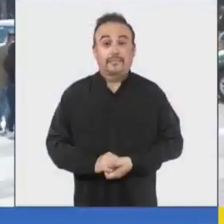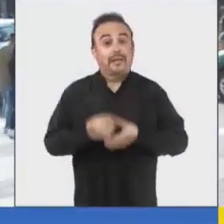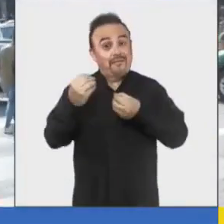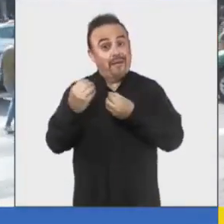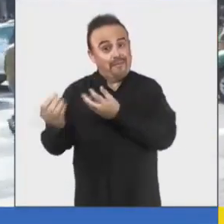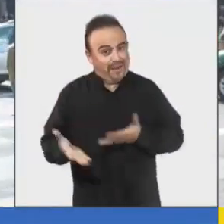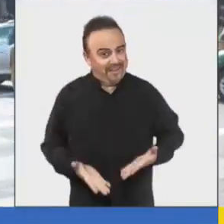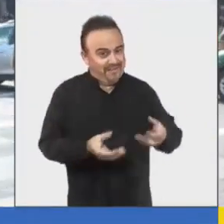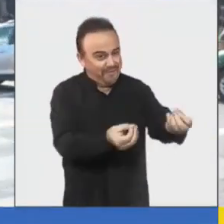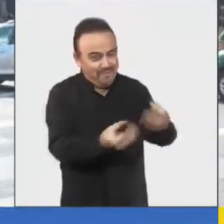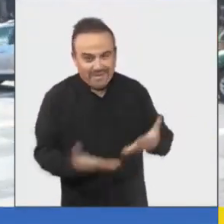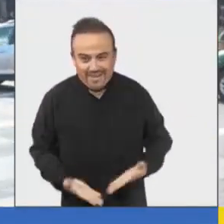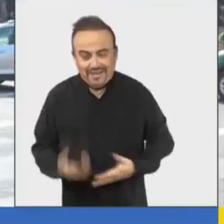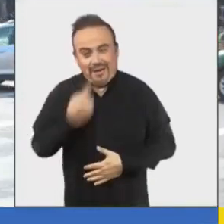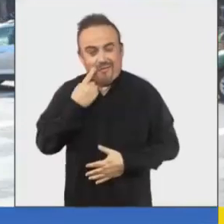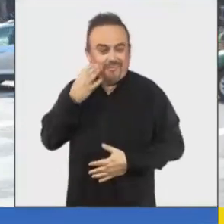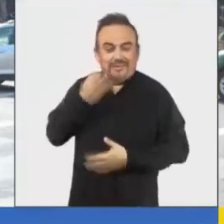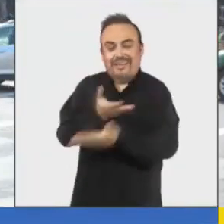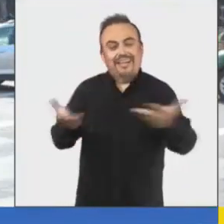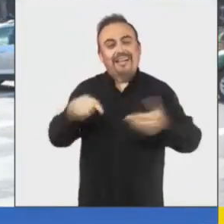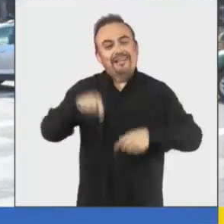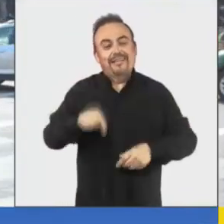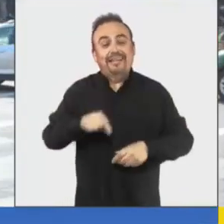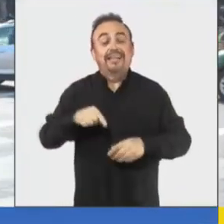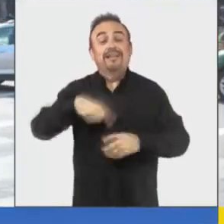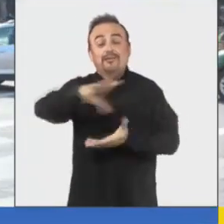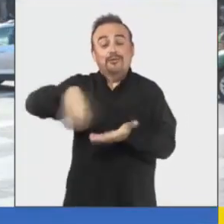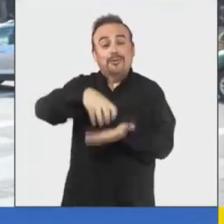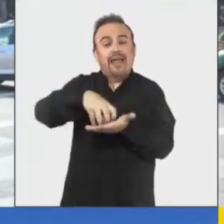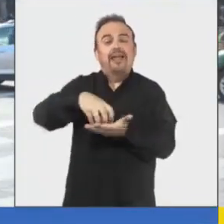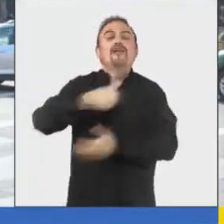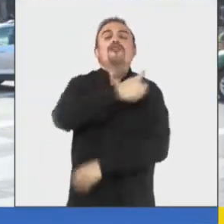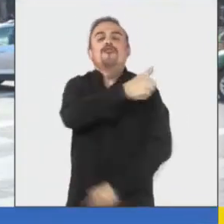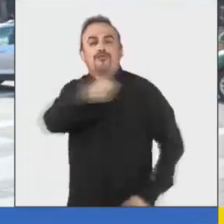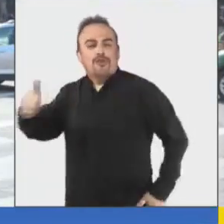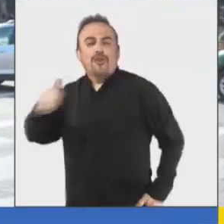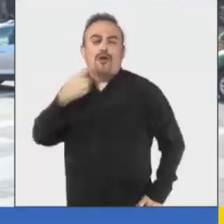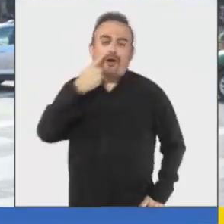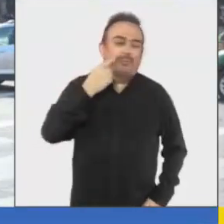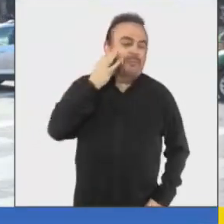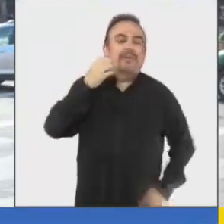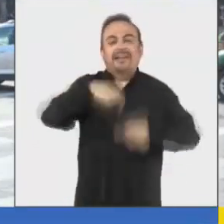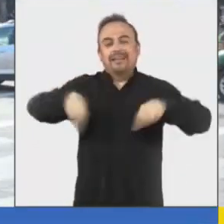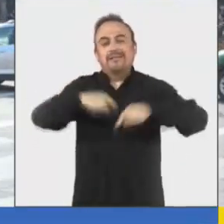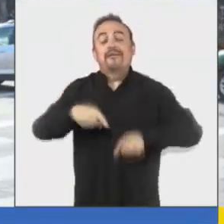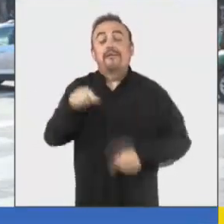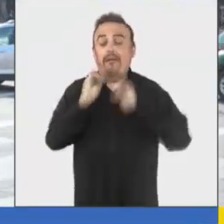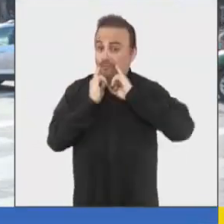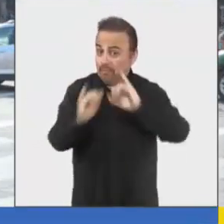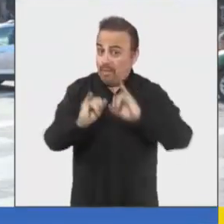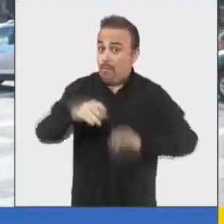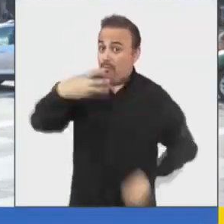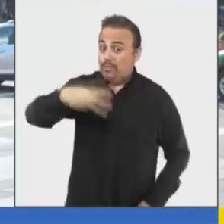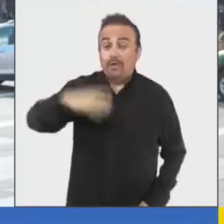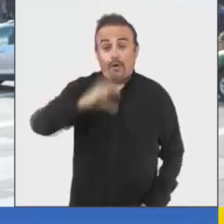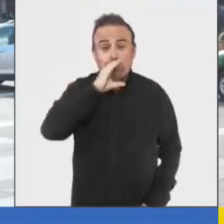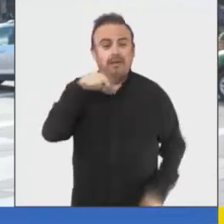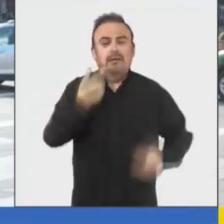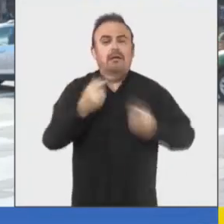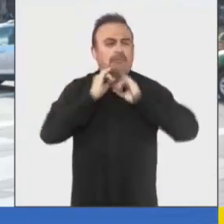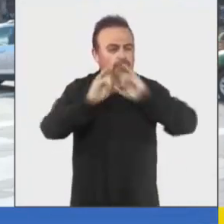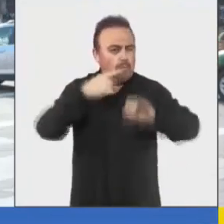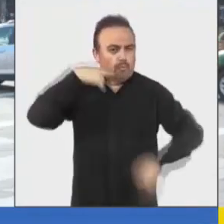Welcome and welcome to a new edition of Ciudad de Todas y Todos, the informativo of the Municipality of Concepción, which brings the main